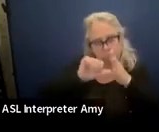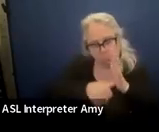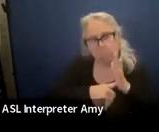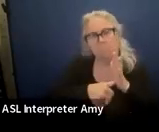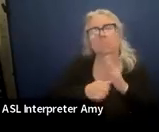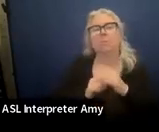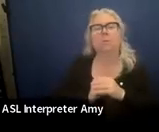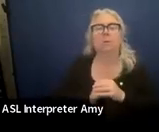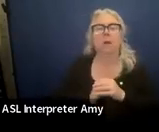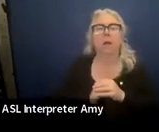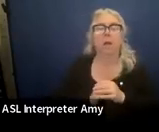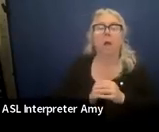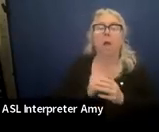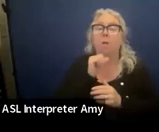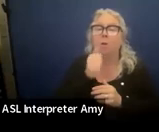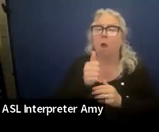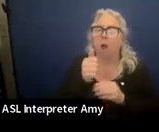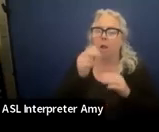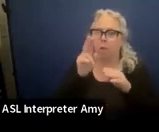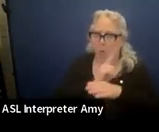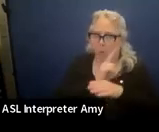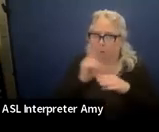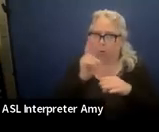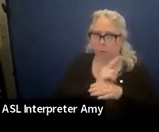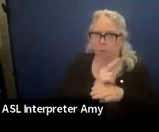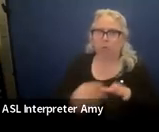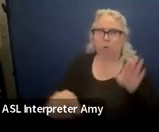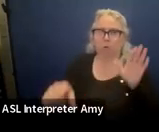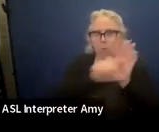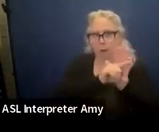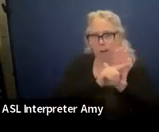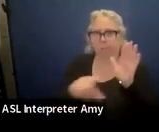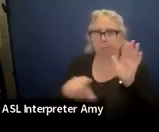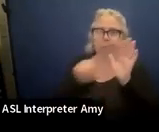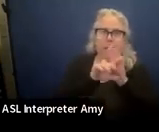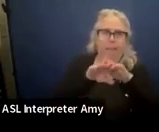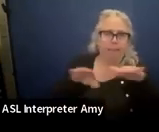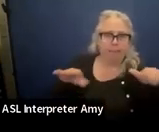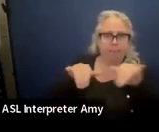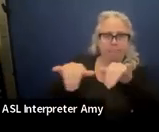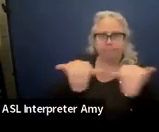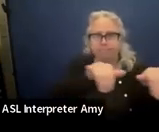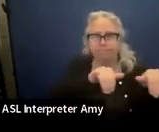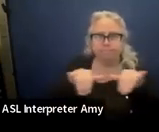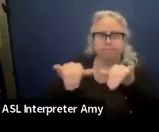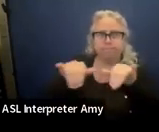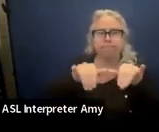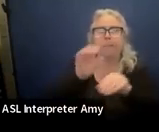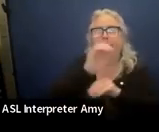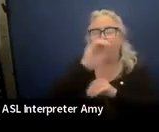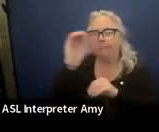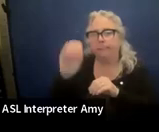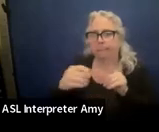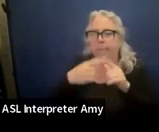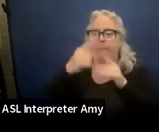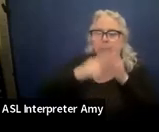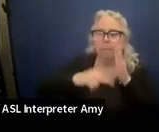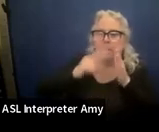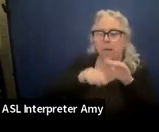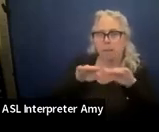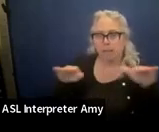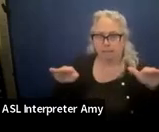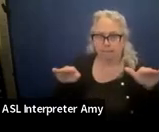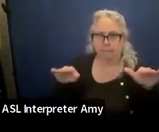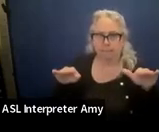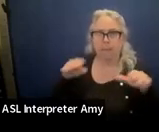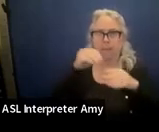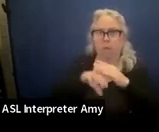You're not going to use grades, grade levels, standard scores, percentiles, or reading levels in your present